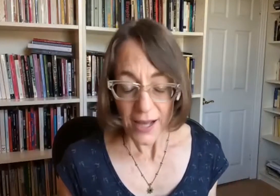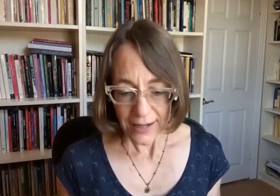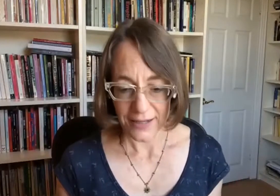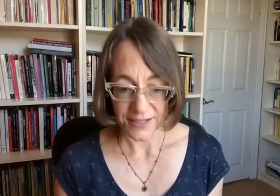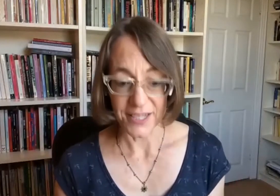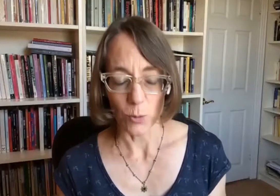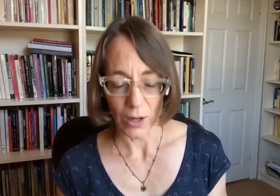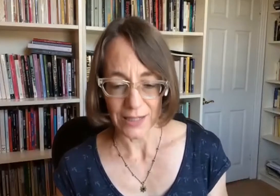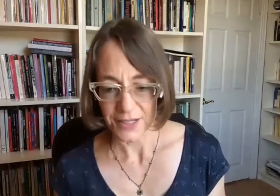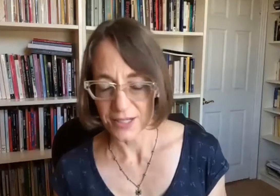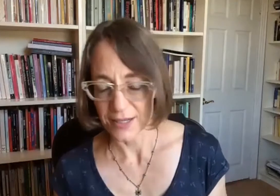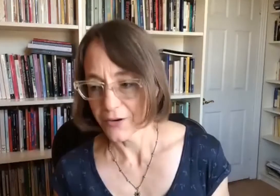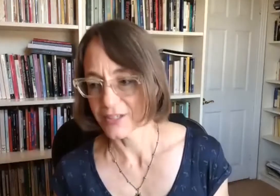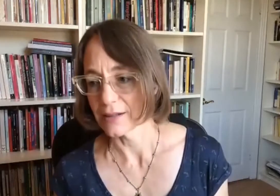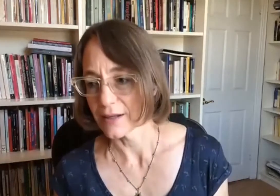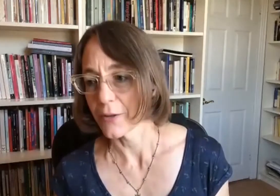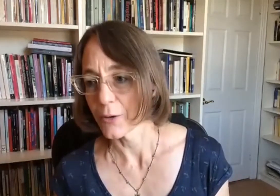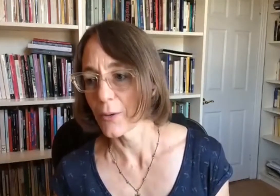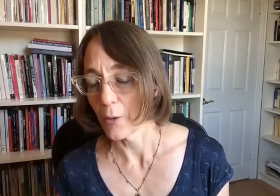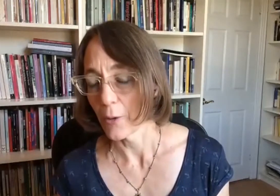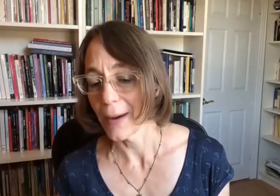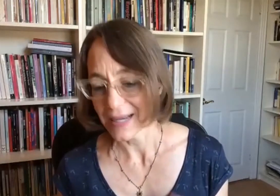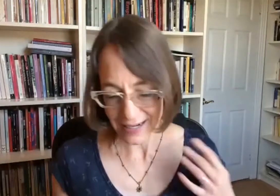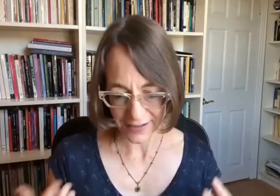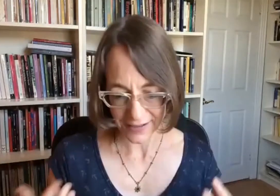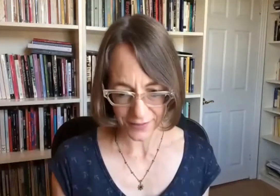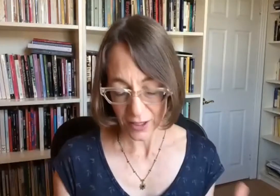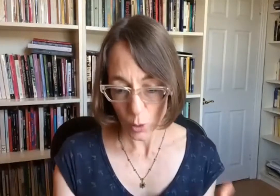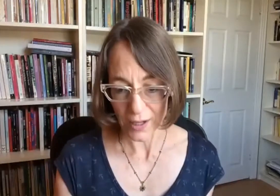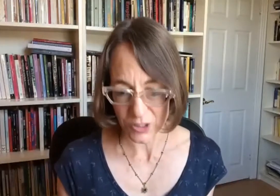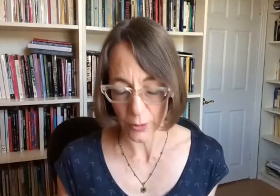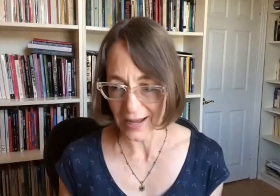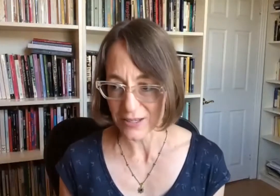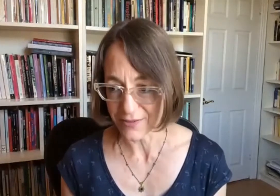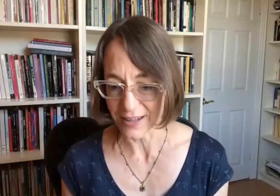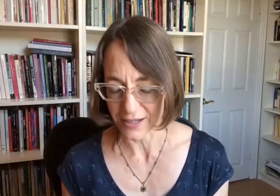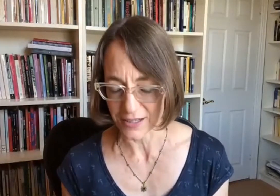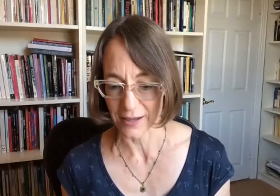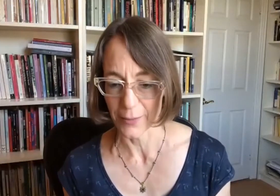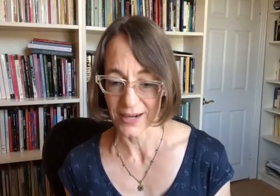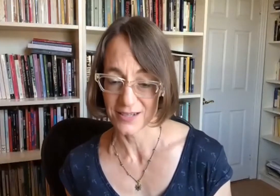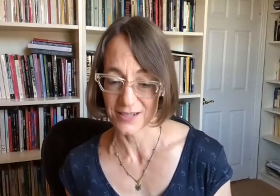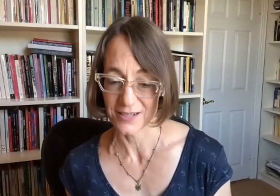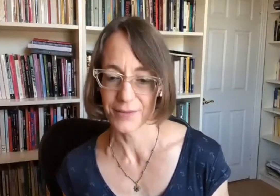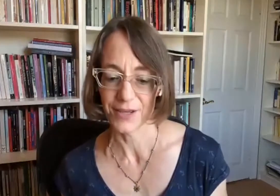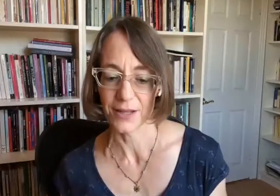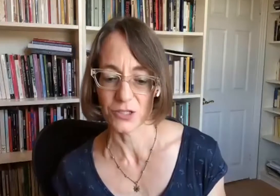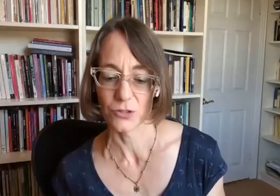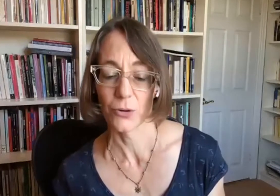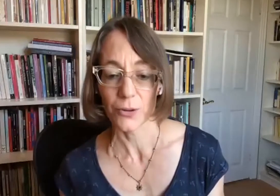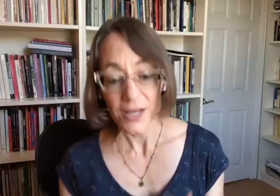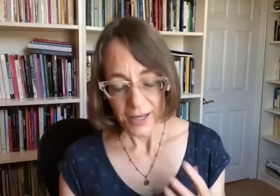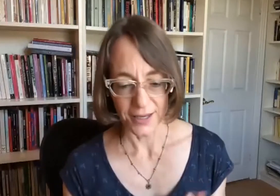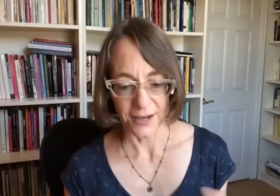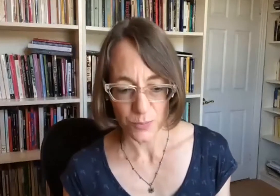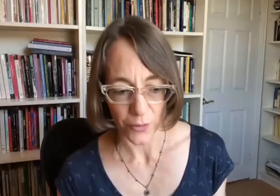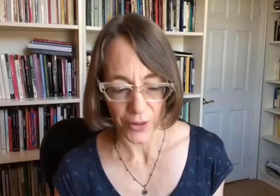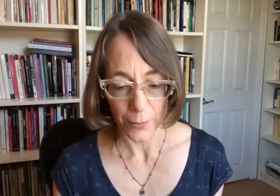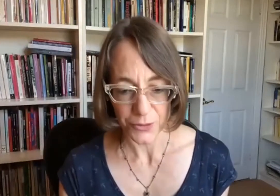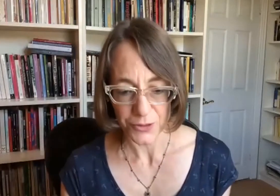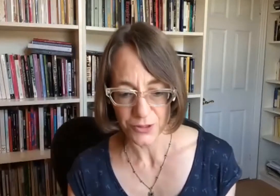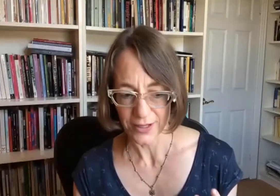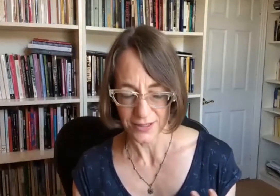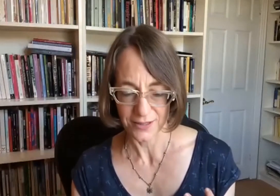pandemic, the way the inequalities are now stronger than ever, which are the